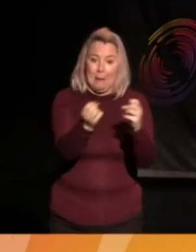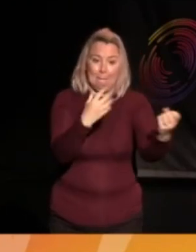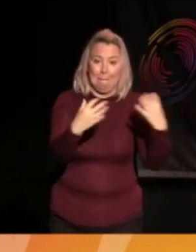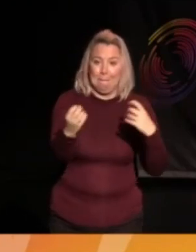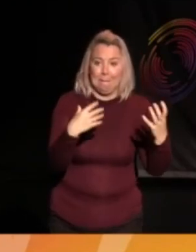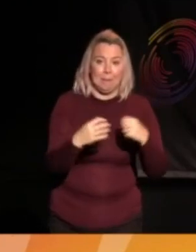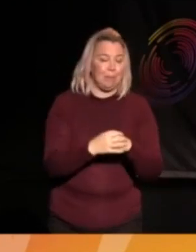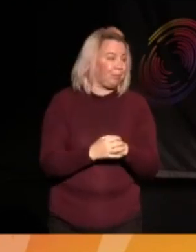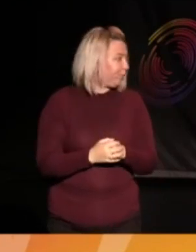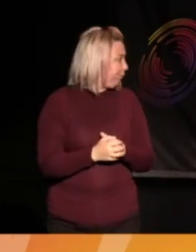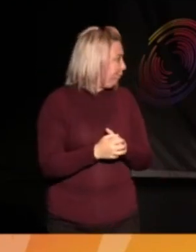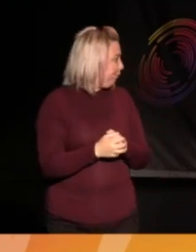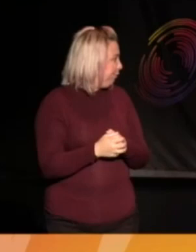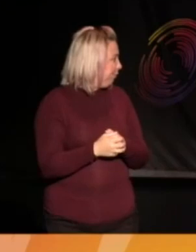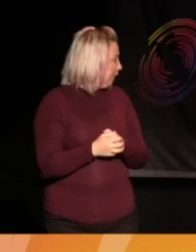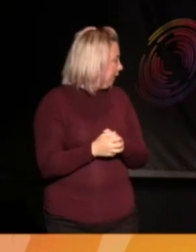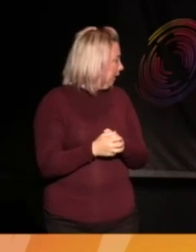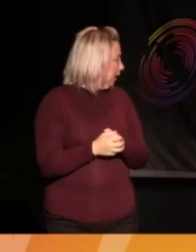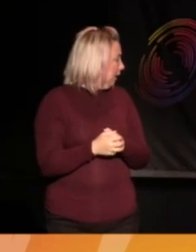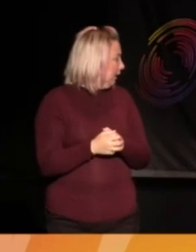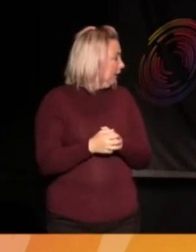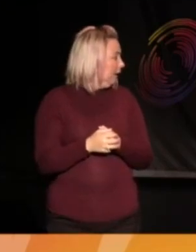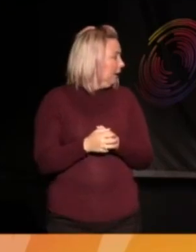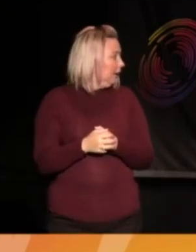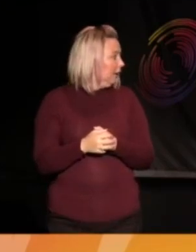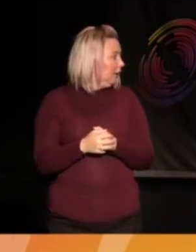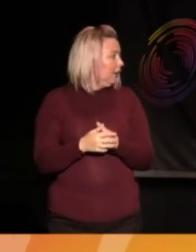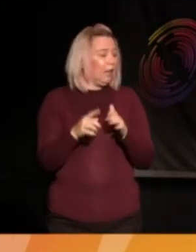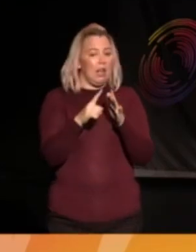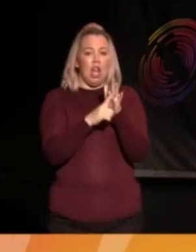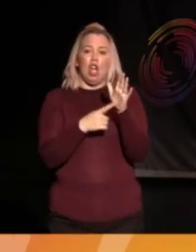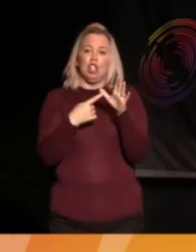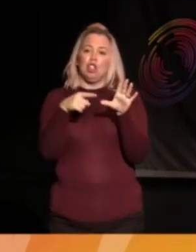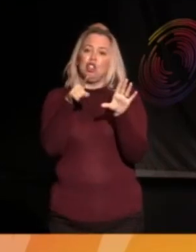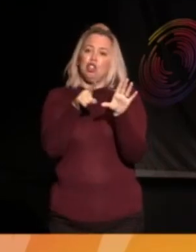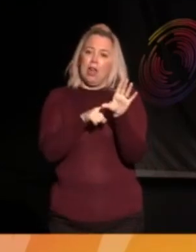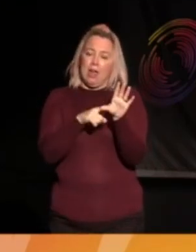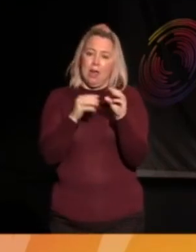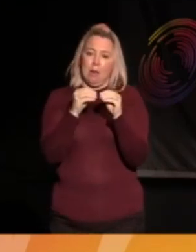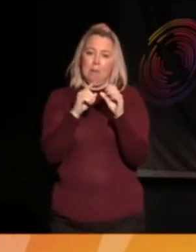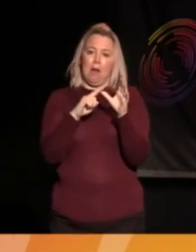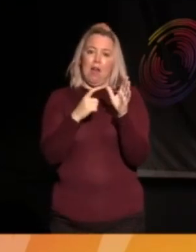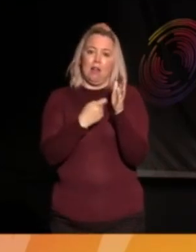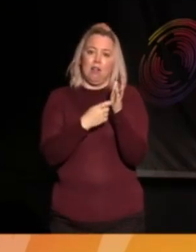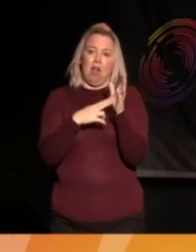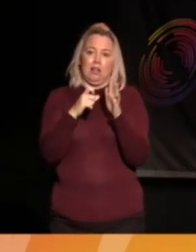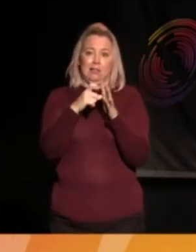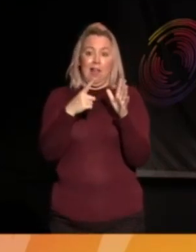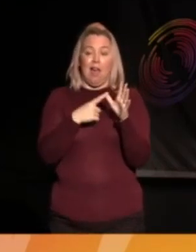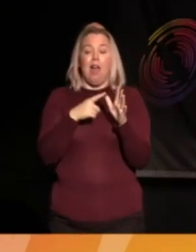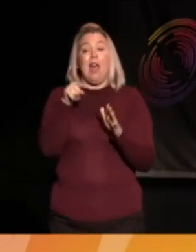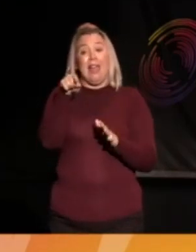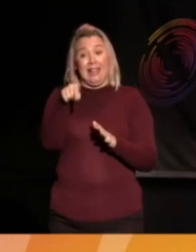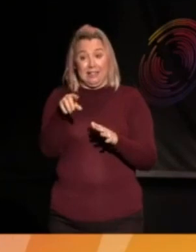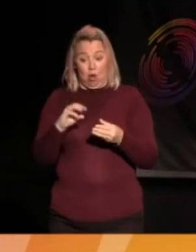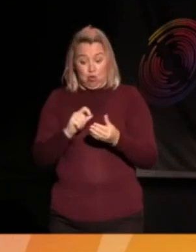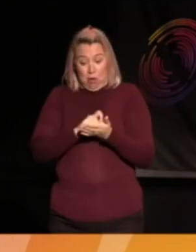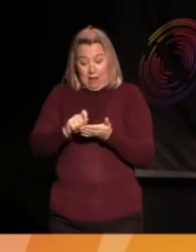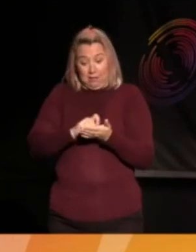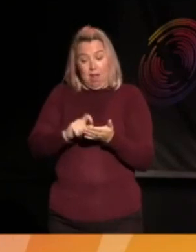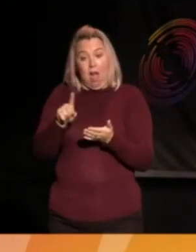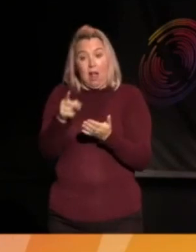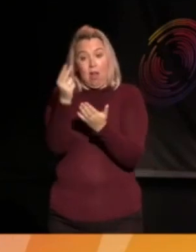from my far right, Jay Benard. Jay is a writer and artist from London.